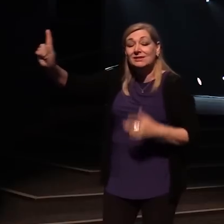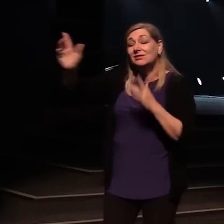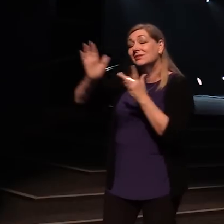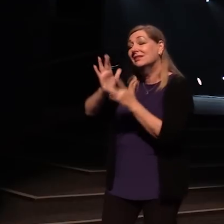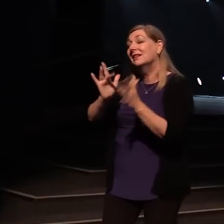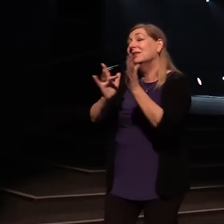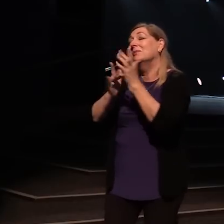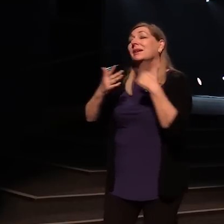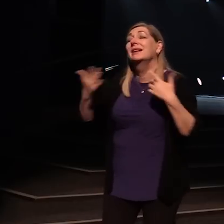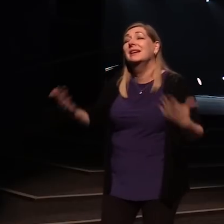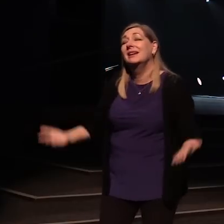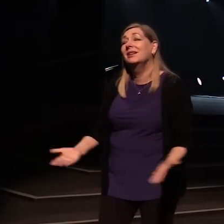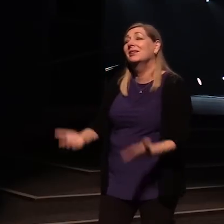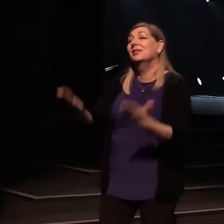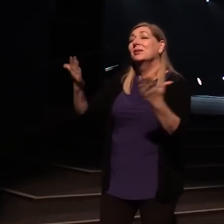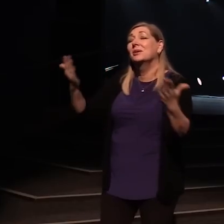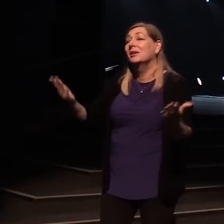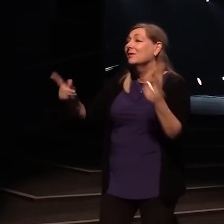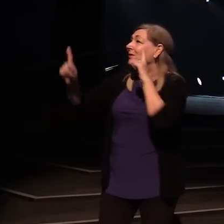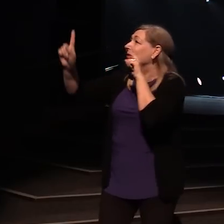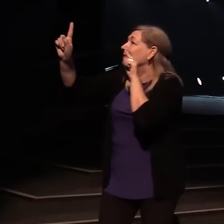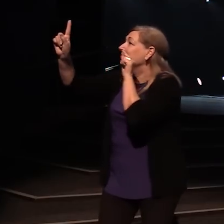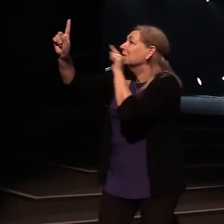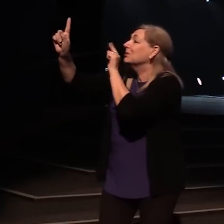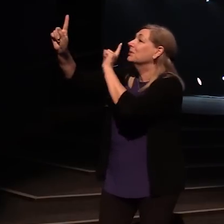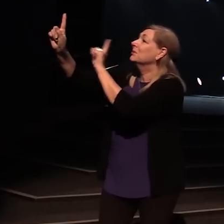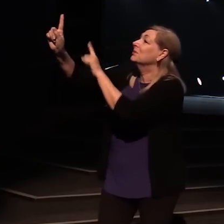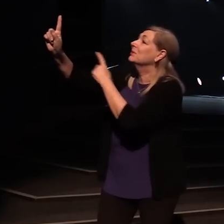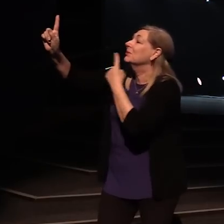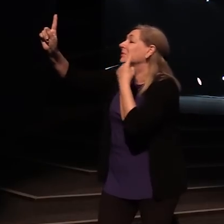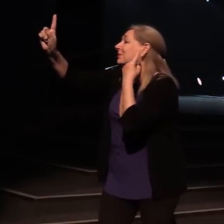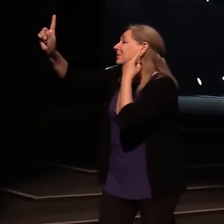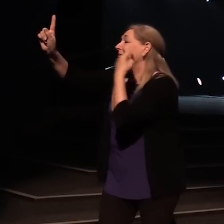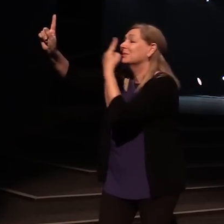Jesus, we are here, we're here for you.